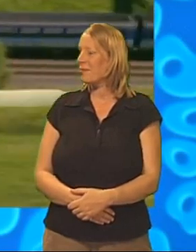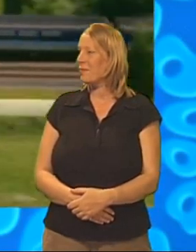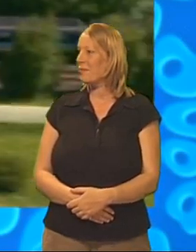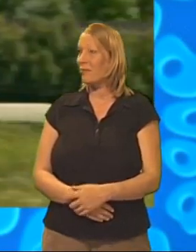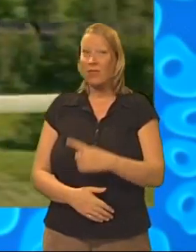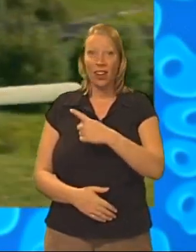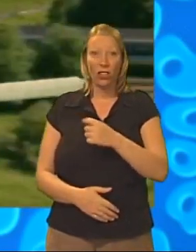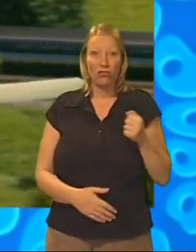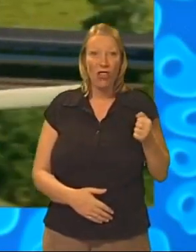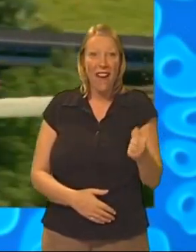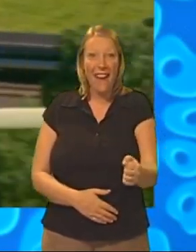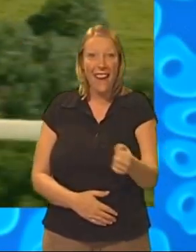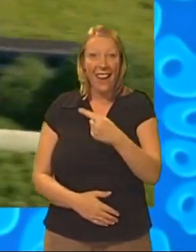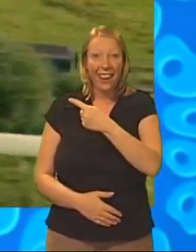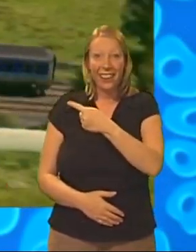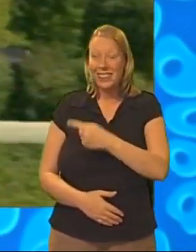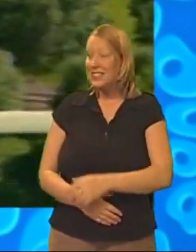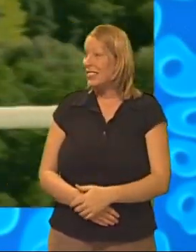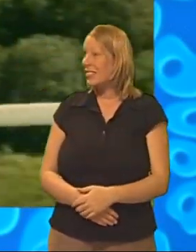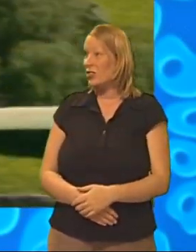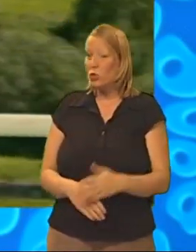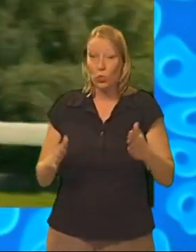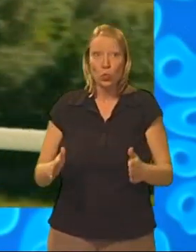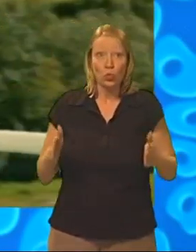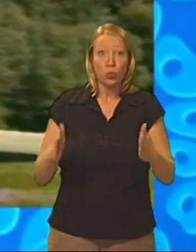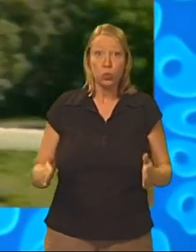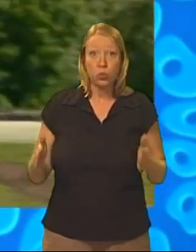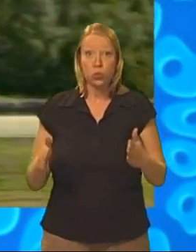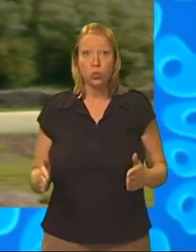There's a train. Choo-choo!